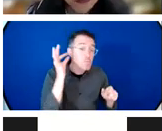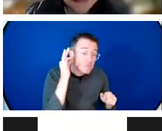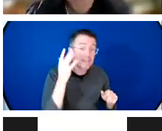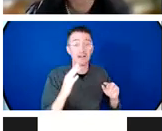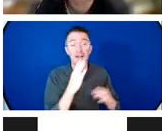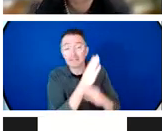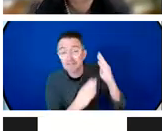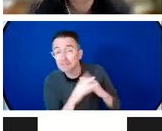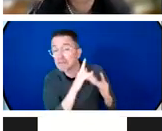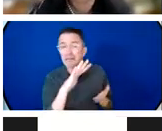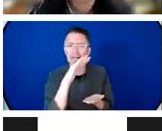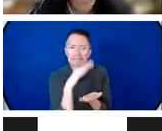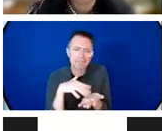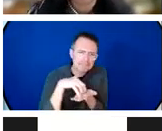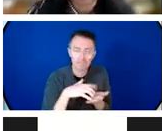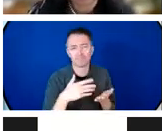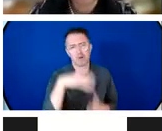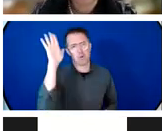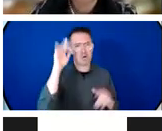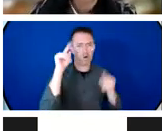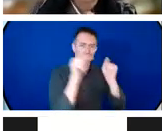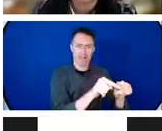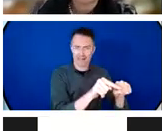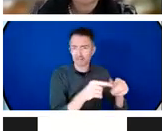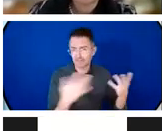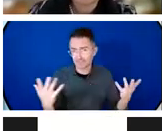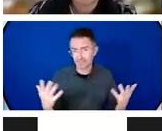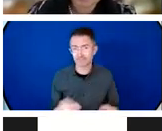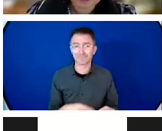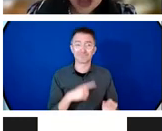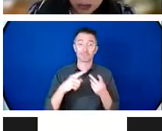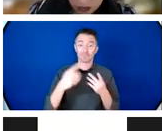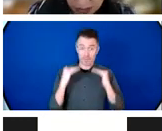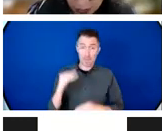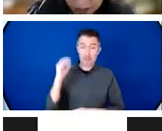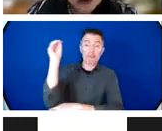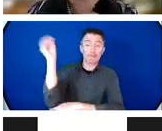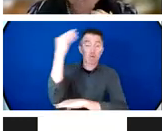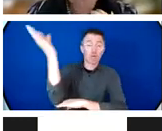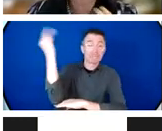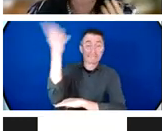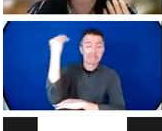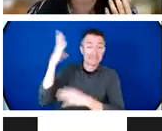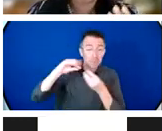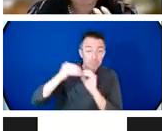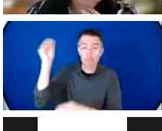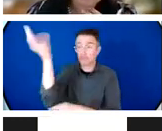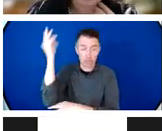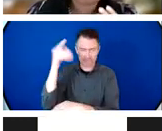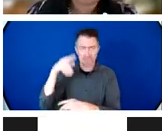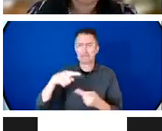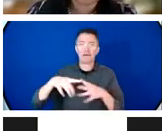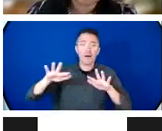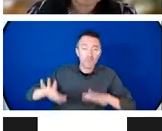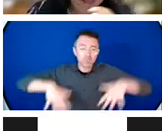and particularly emergency settings and climate related disasters. We've heard about social justice